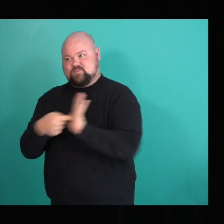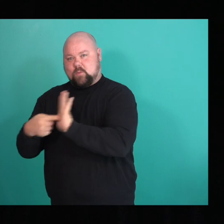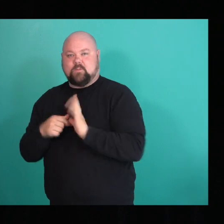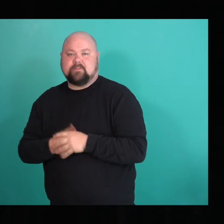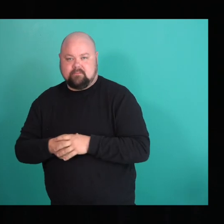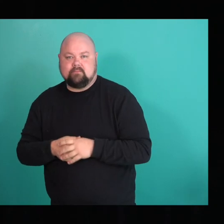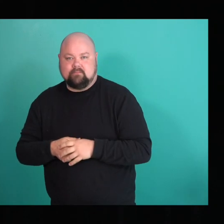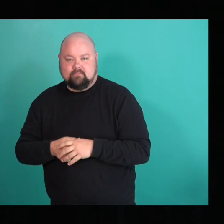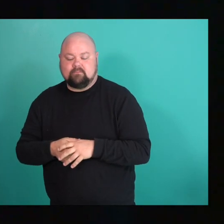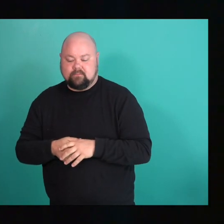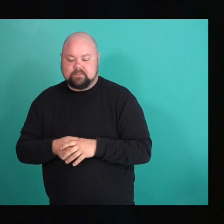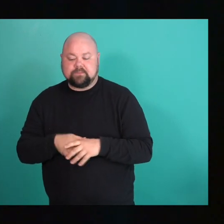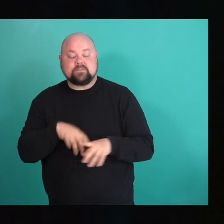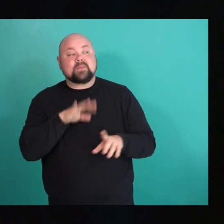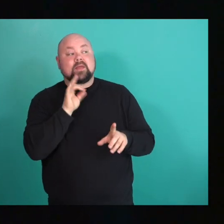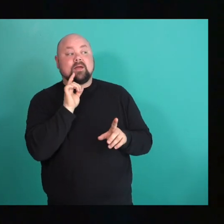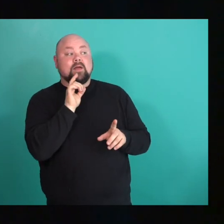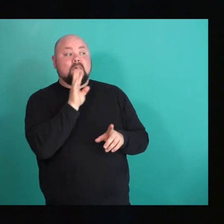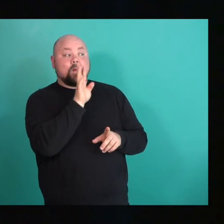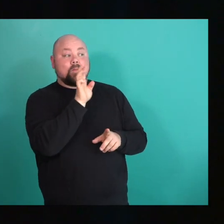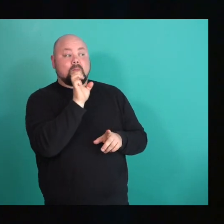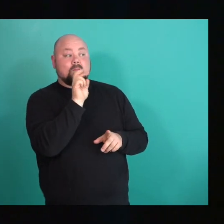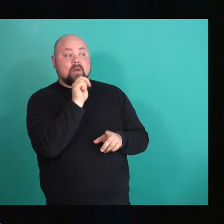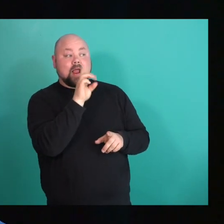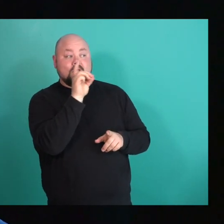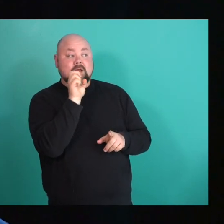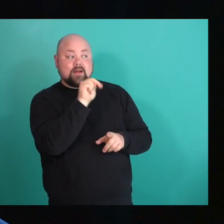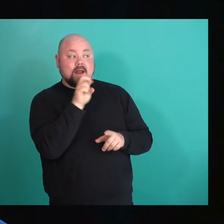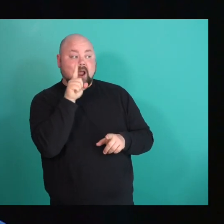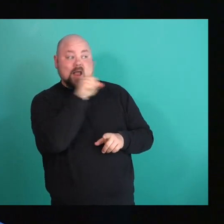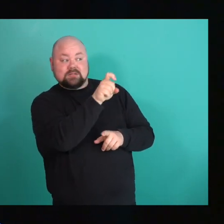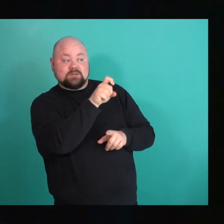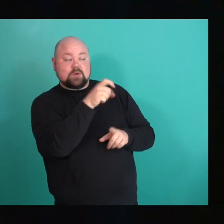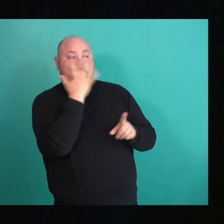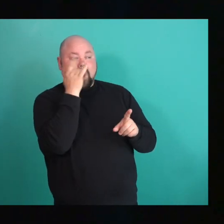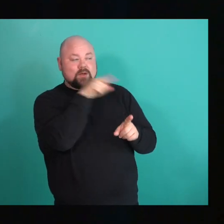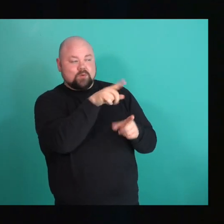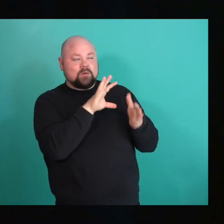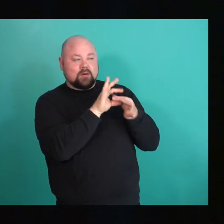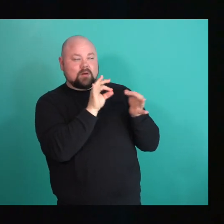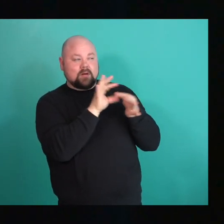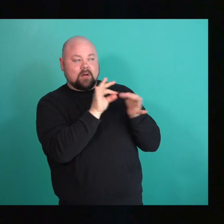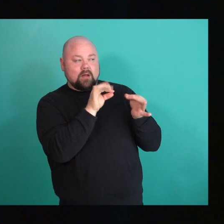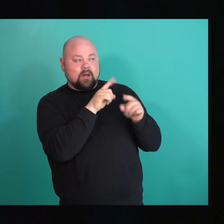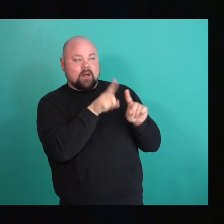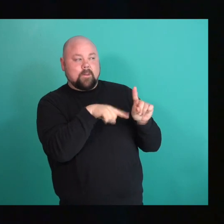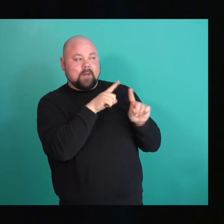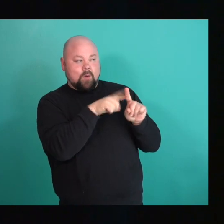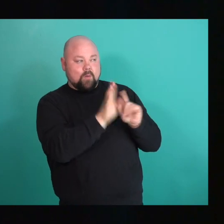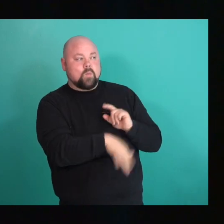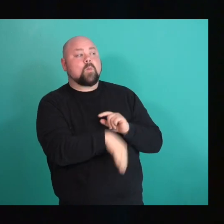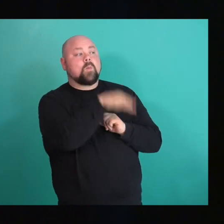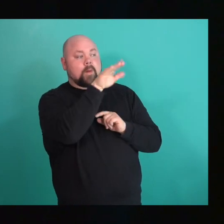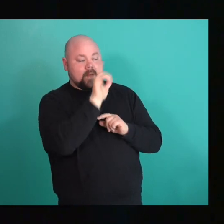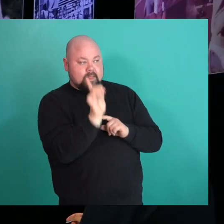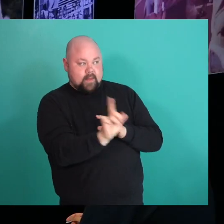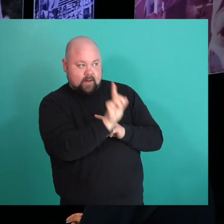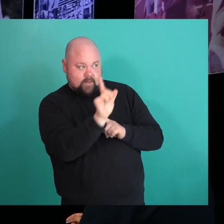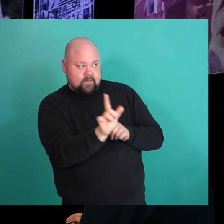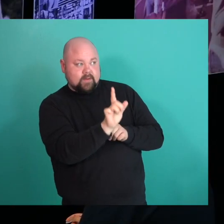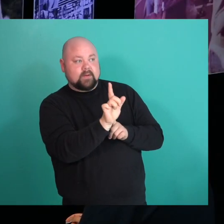You know, Brandon, I'm going to ask you because, you know, you talked a little bit about growing up in Langley